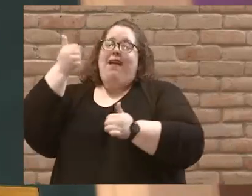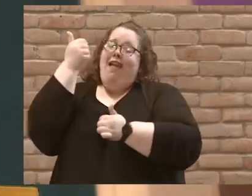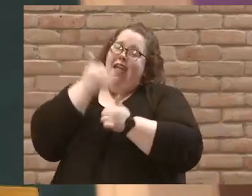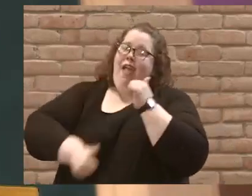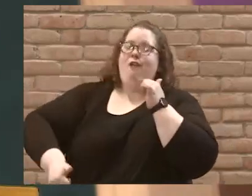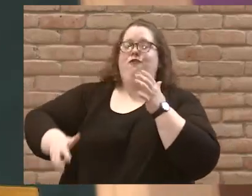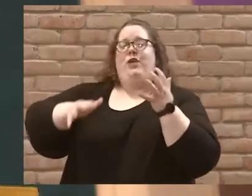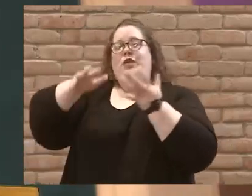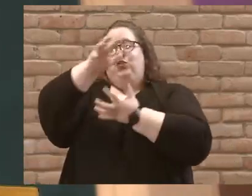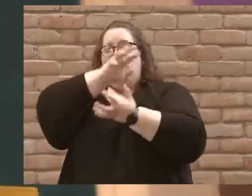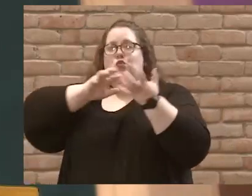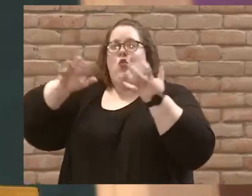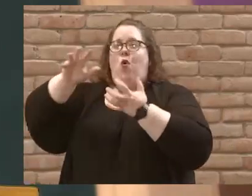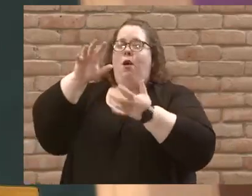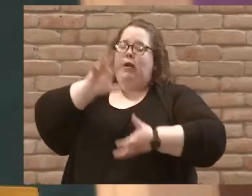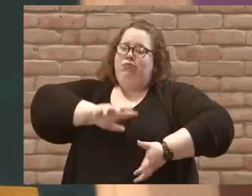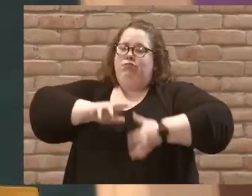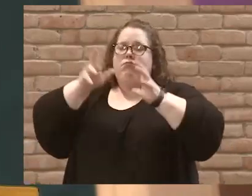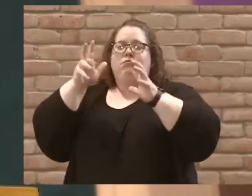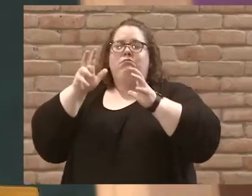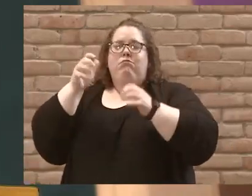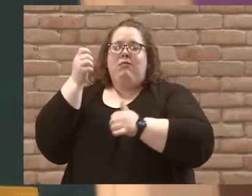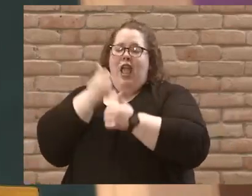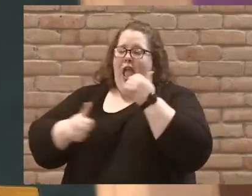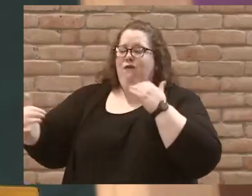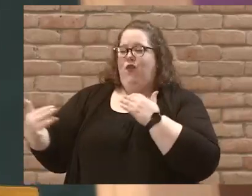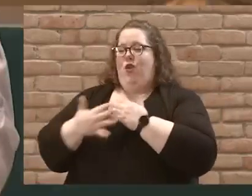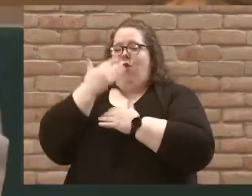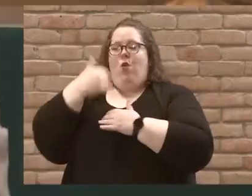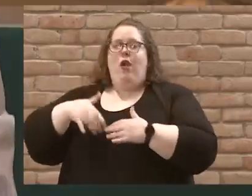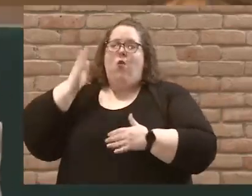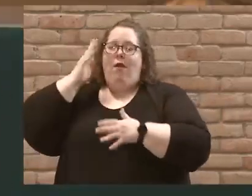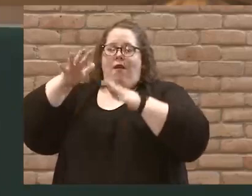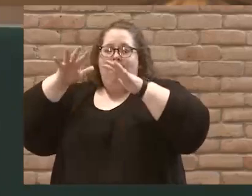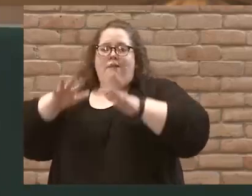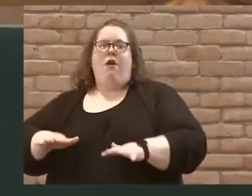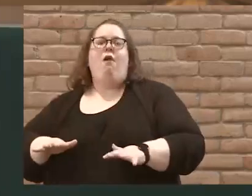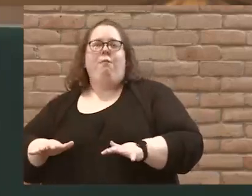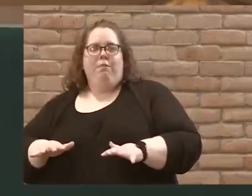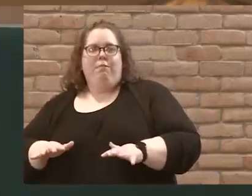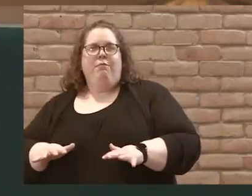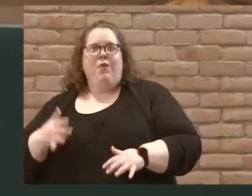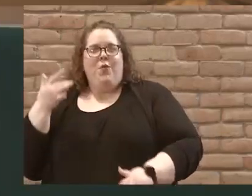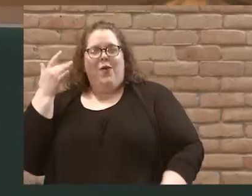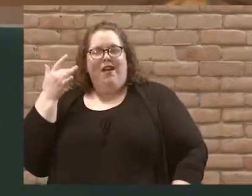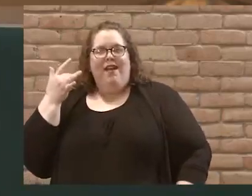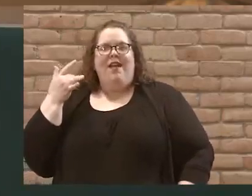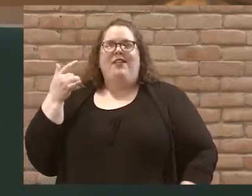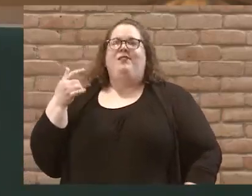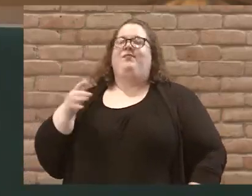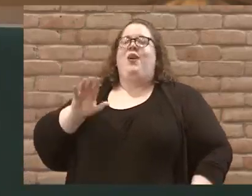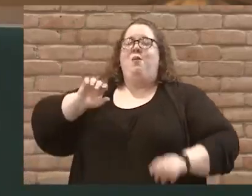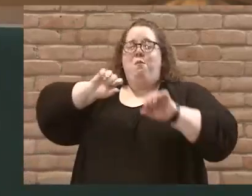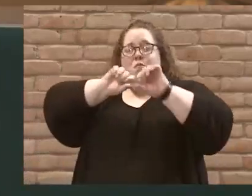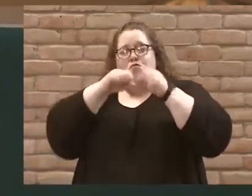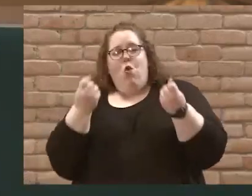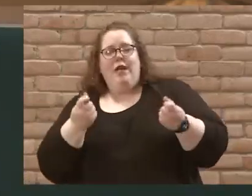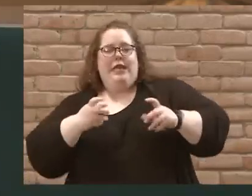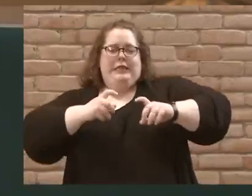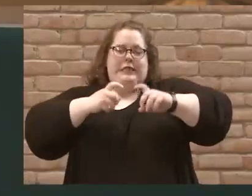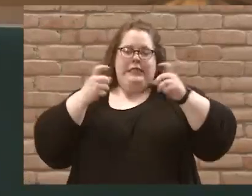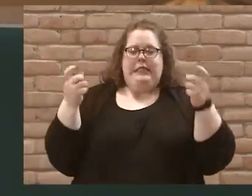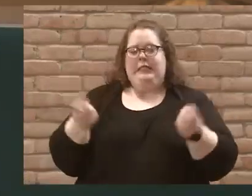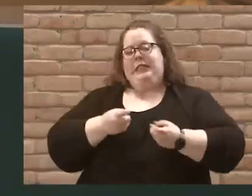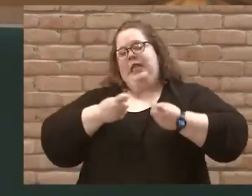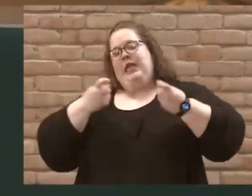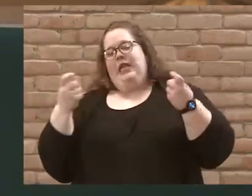going to calm every wave. I am the greater Jonah because I'm going to destroy brokenness and